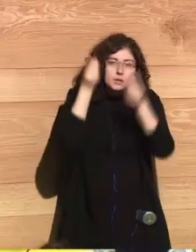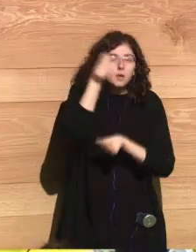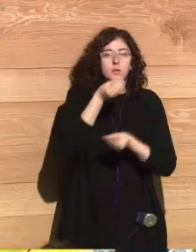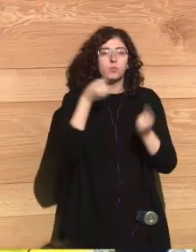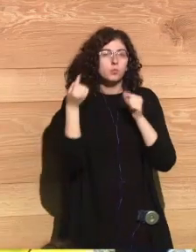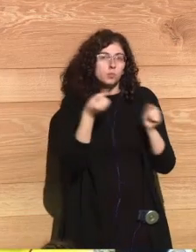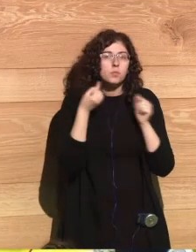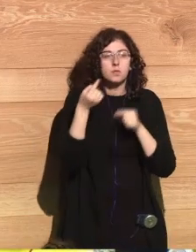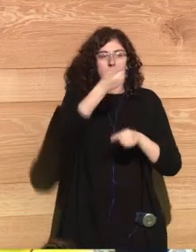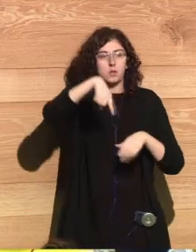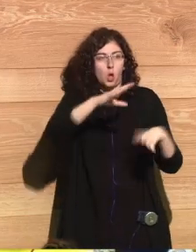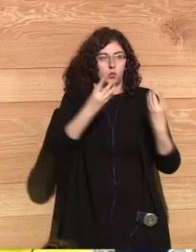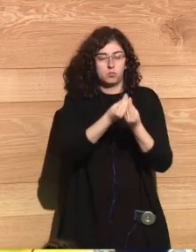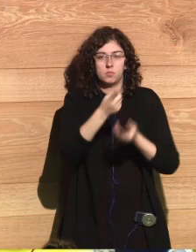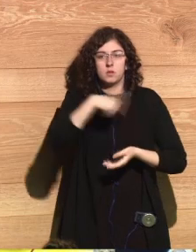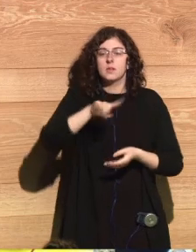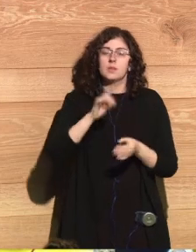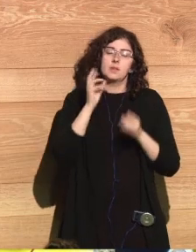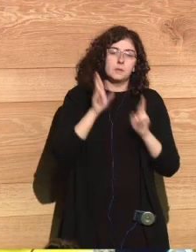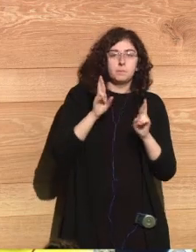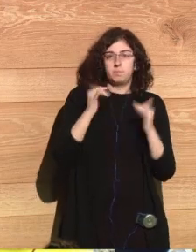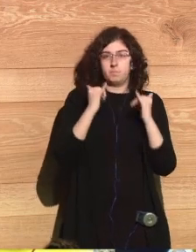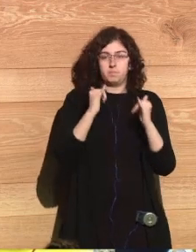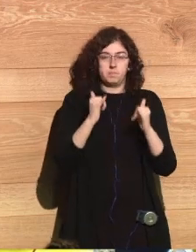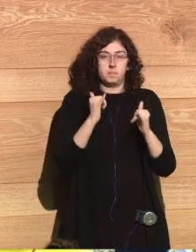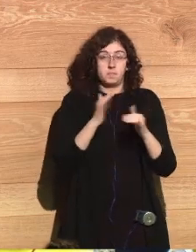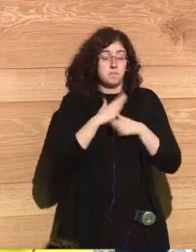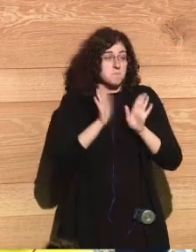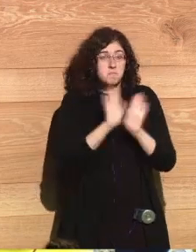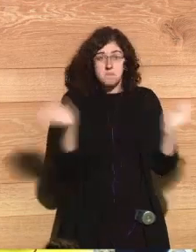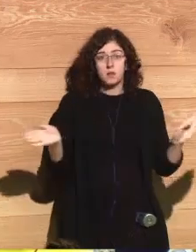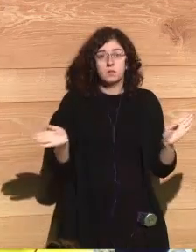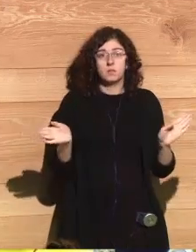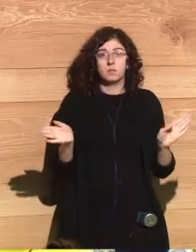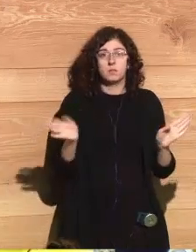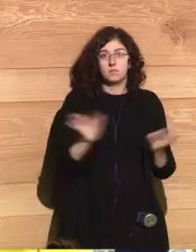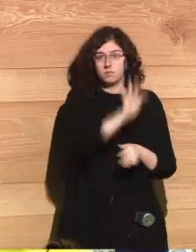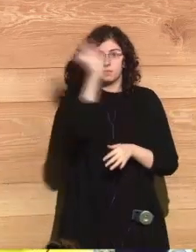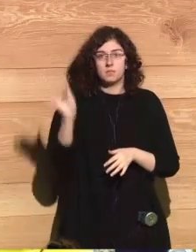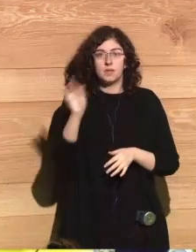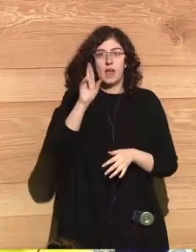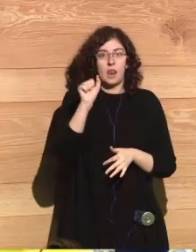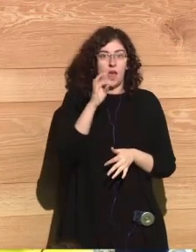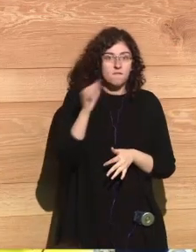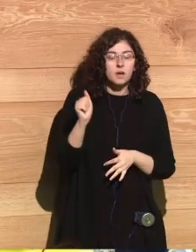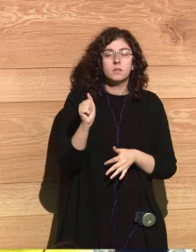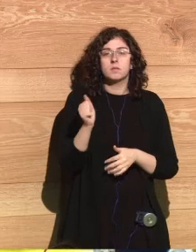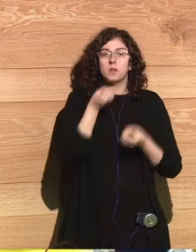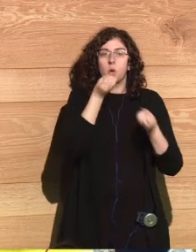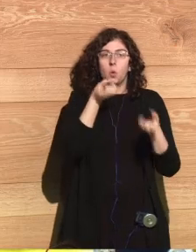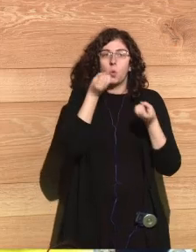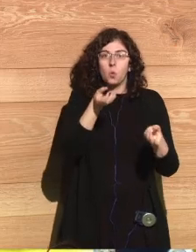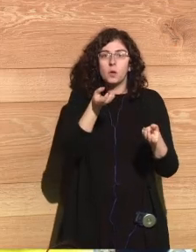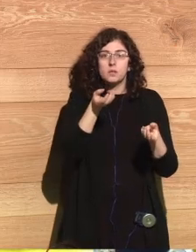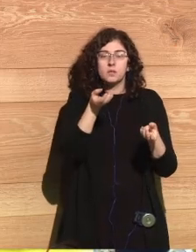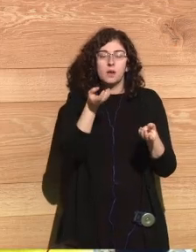and your ideas with all of us I hope you all enjoy it and that's all I'm now I'm going to give the floor to Rafa he's